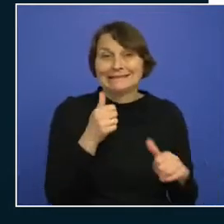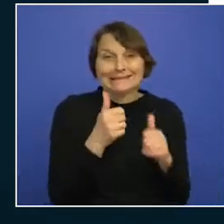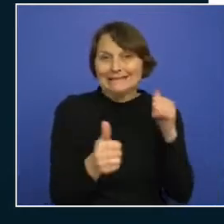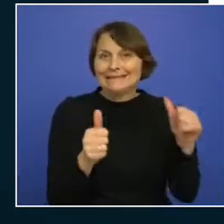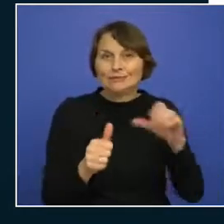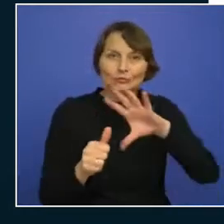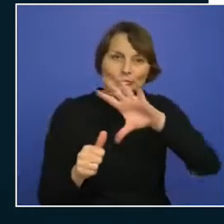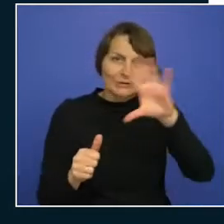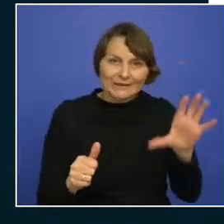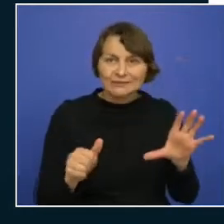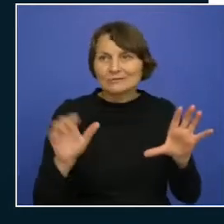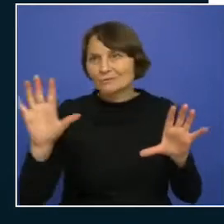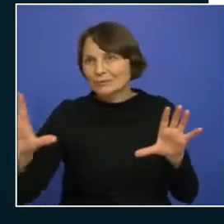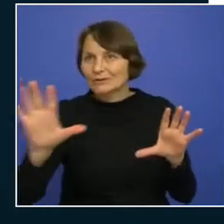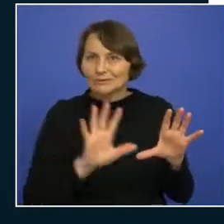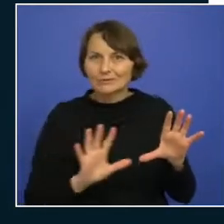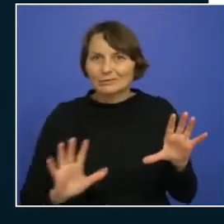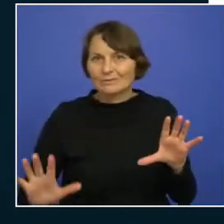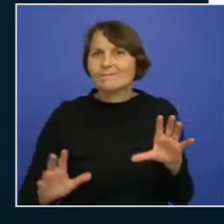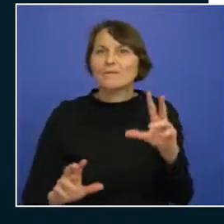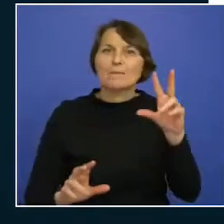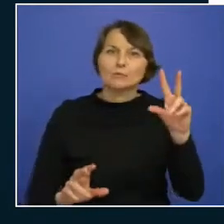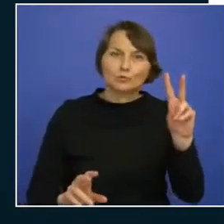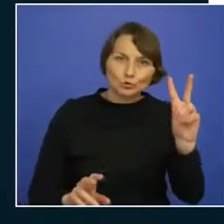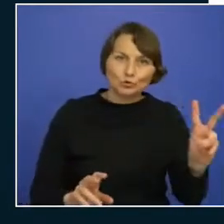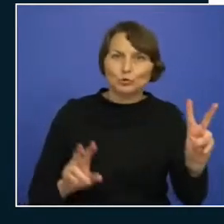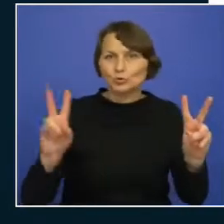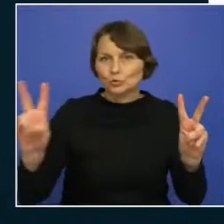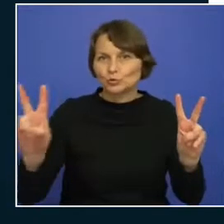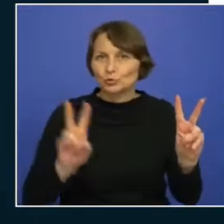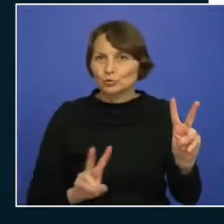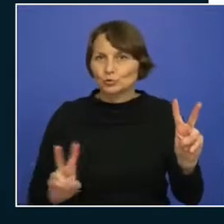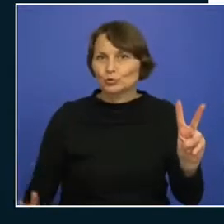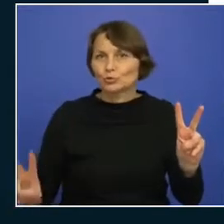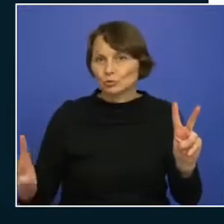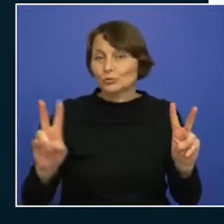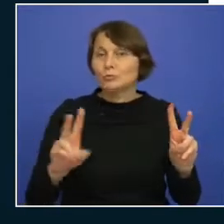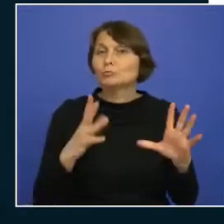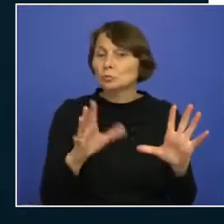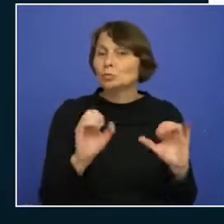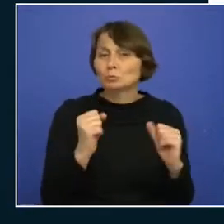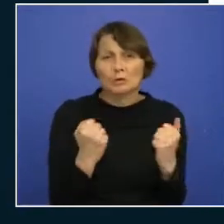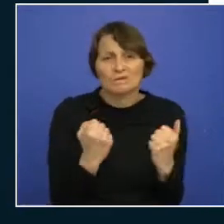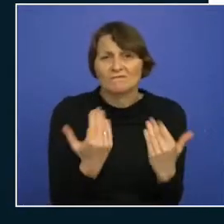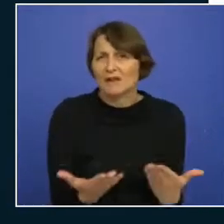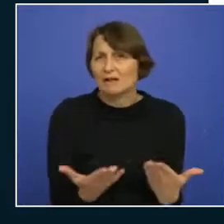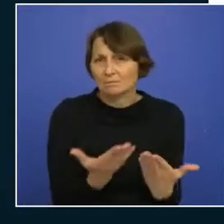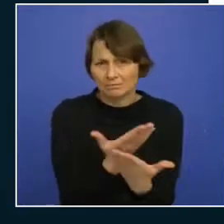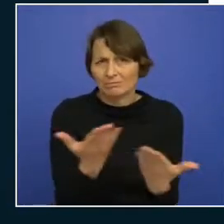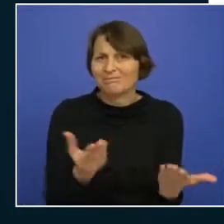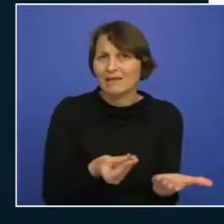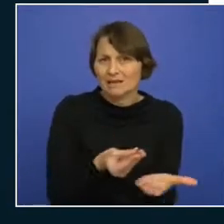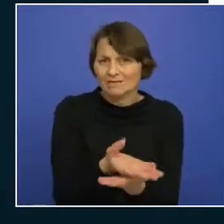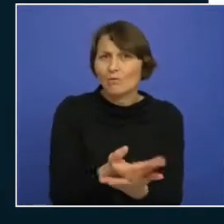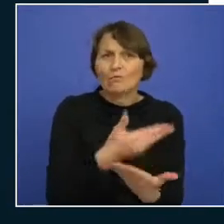think or so and all this information is available on on the document inside the documentation